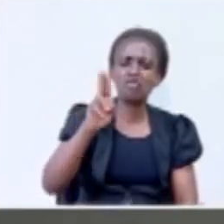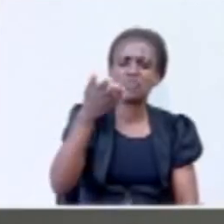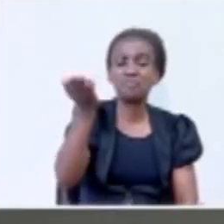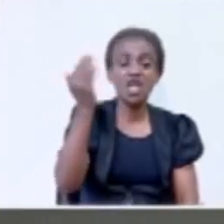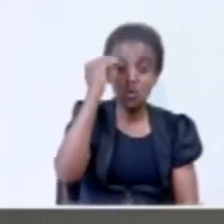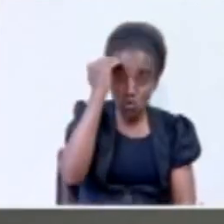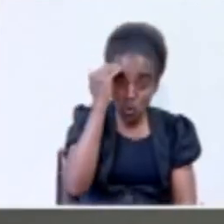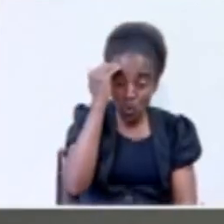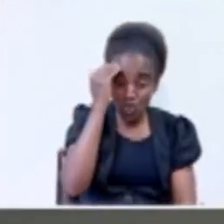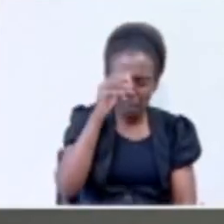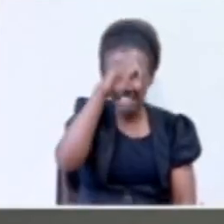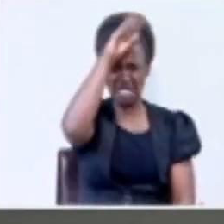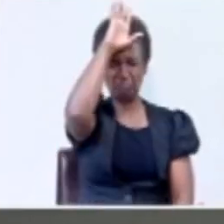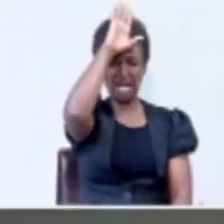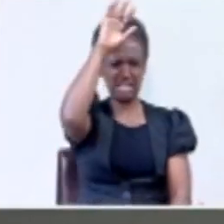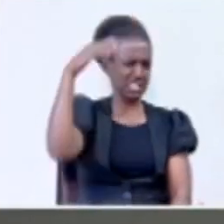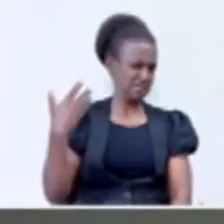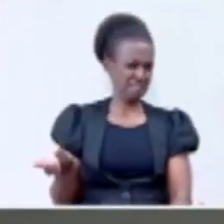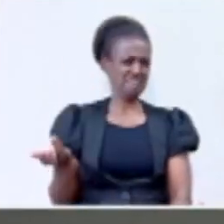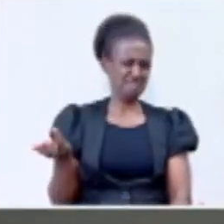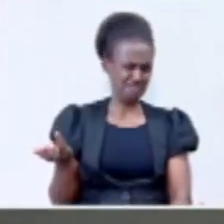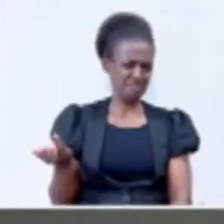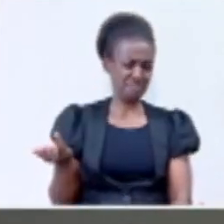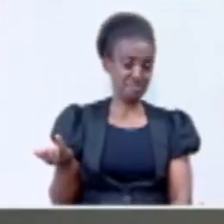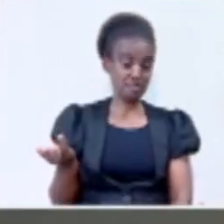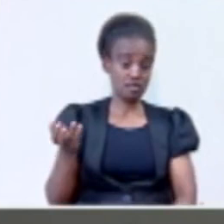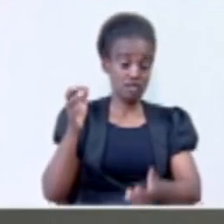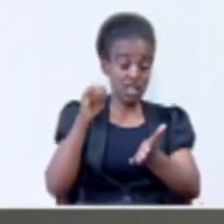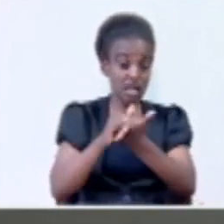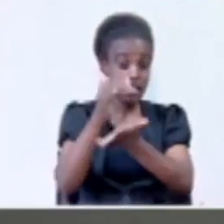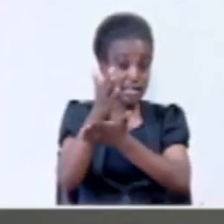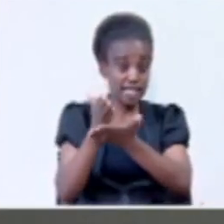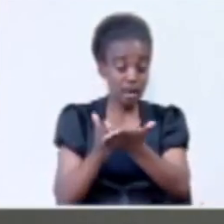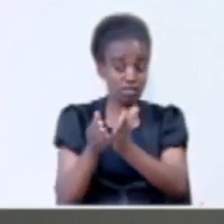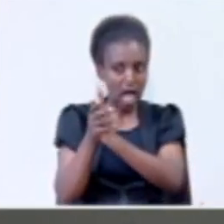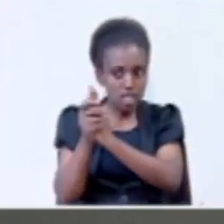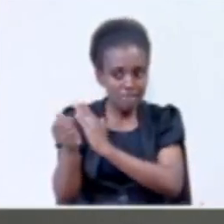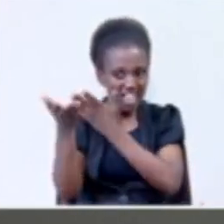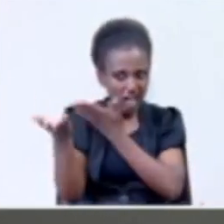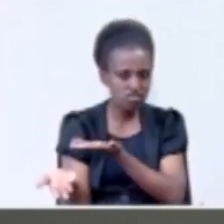You know, I am surprised that you have some of these experts,